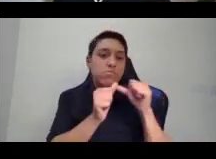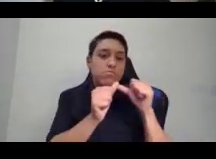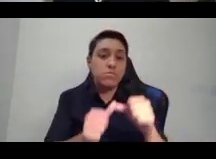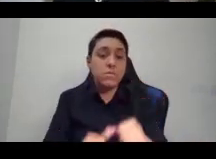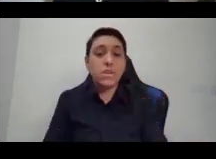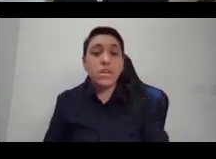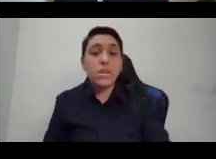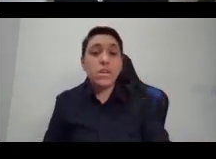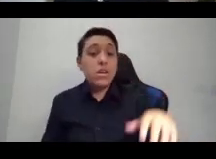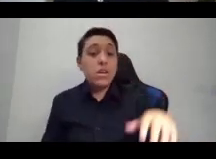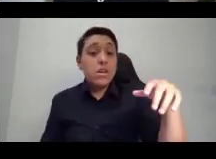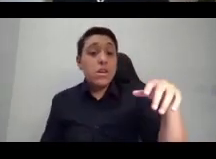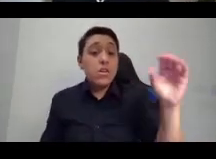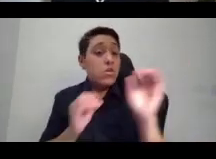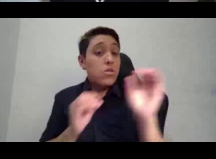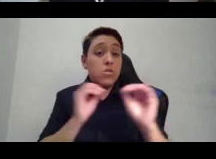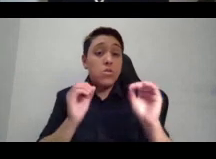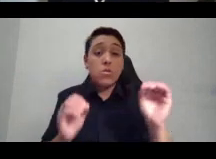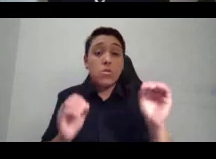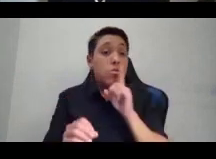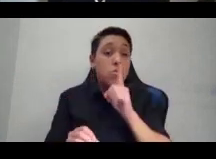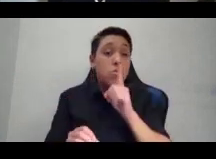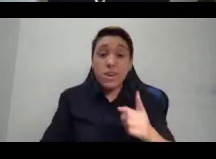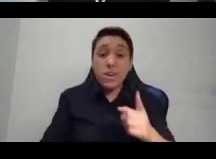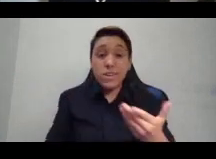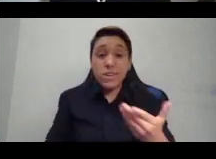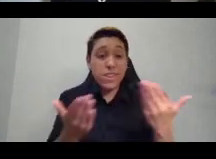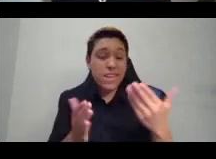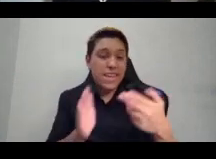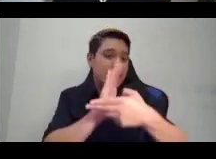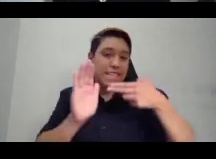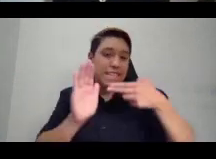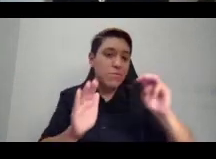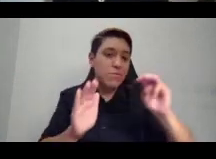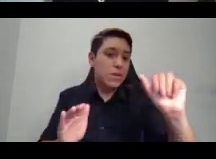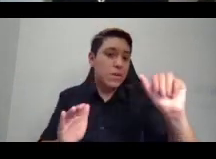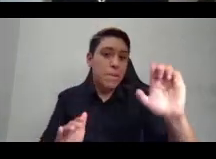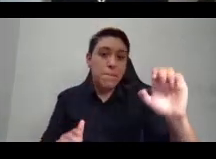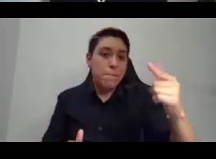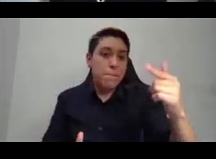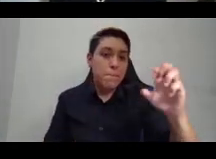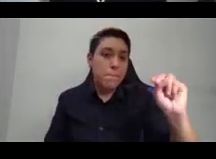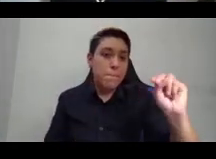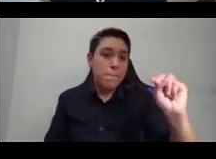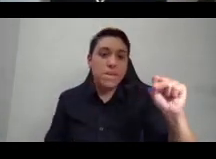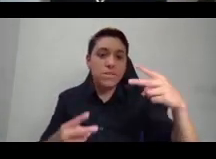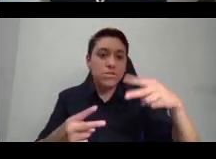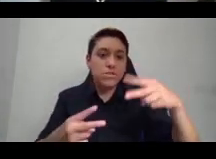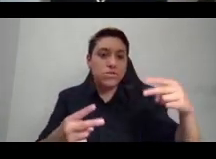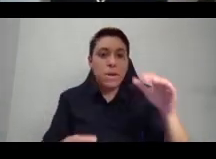genes or female hormones or a male body.